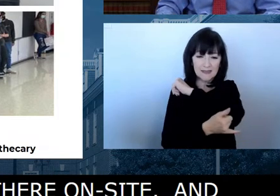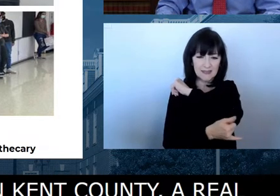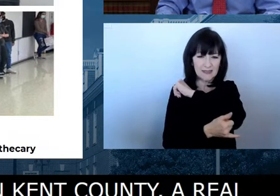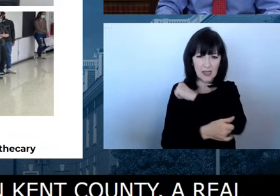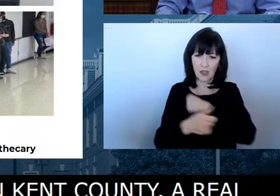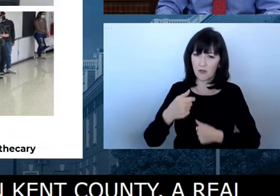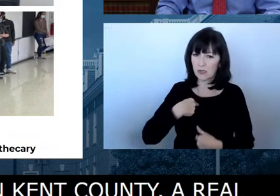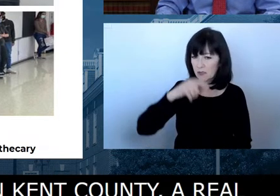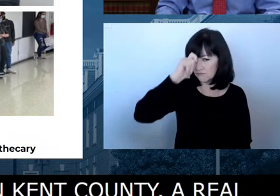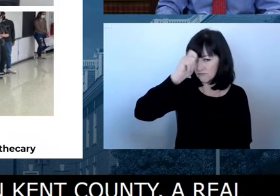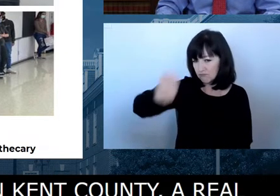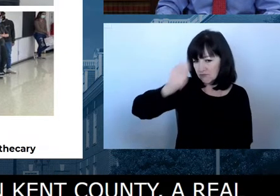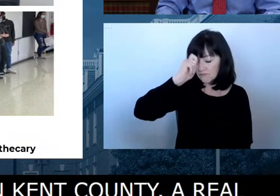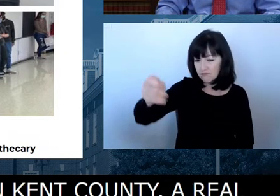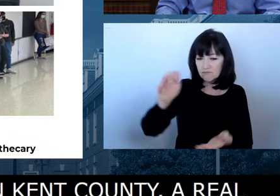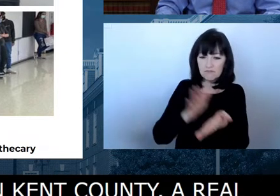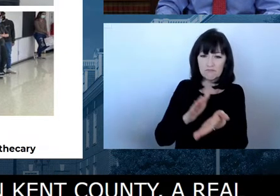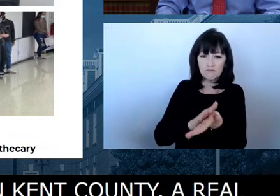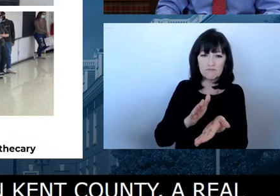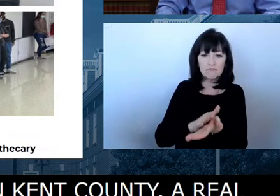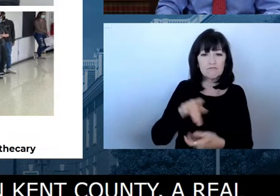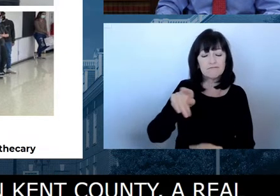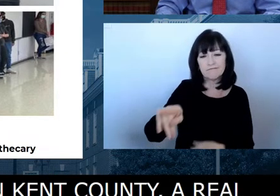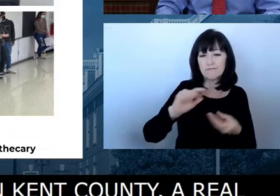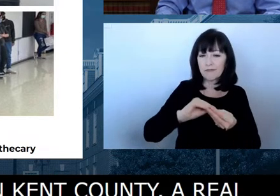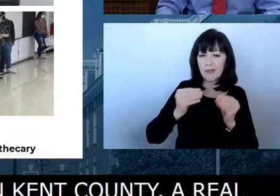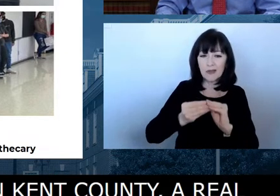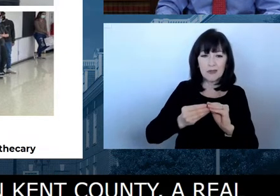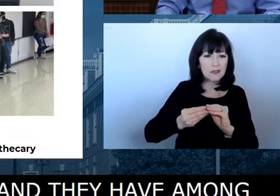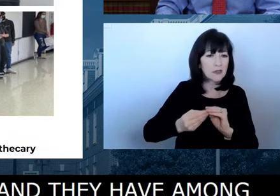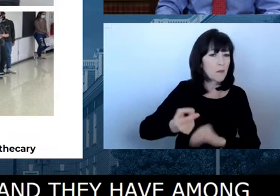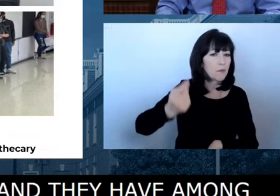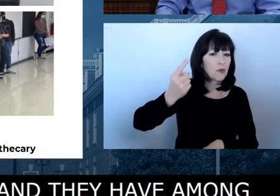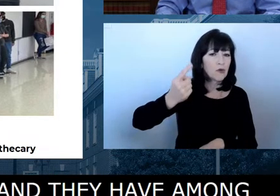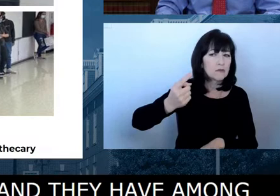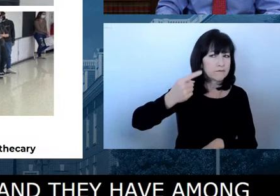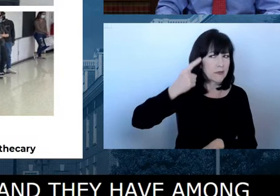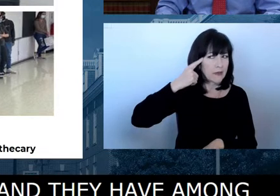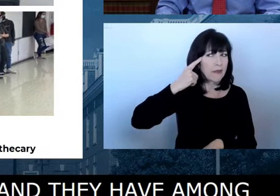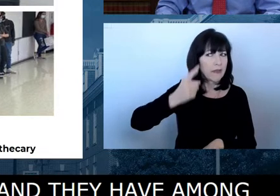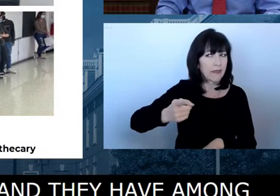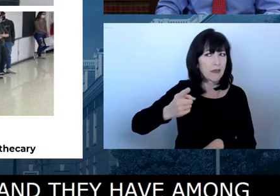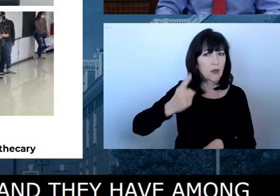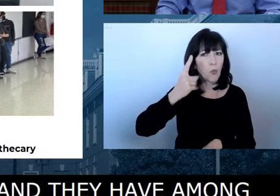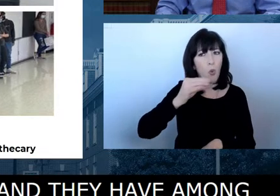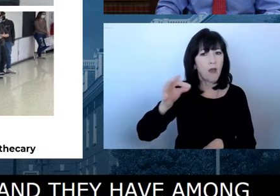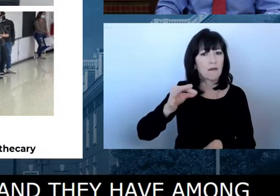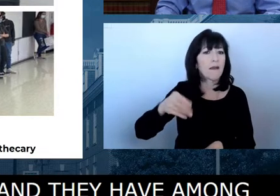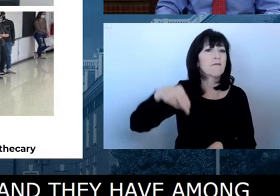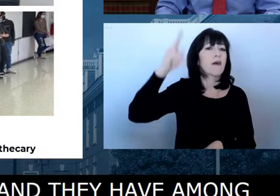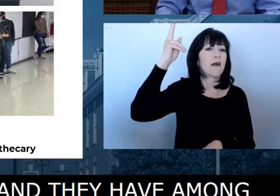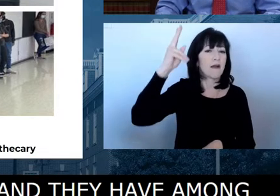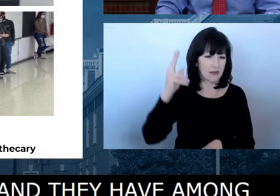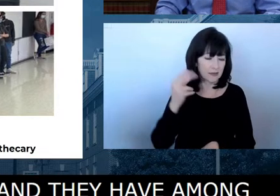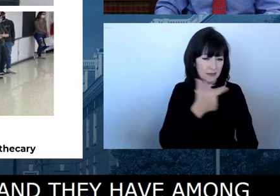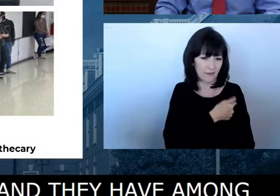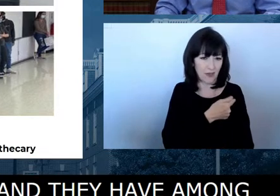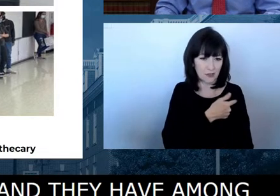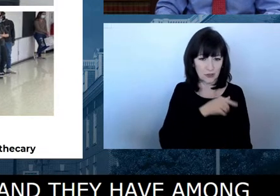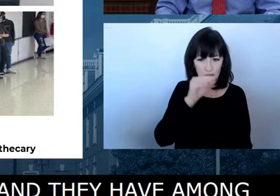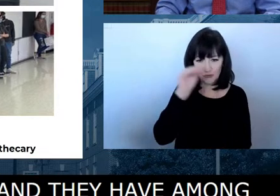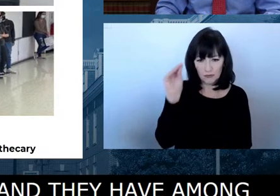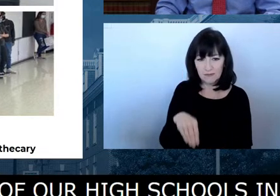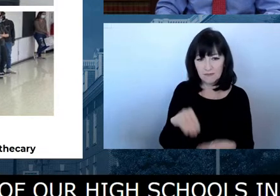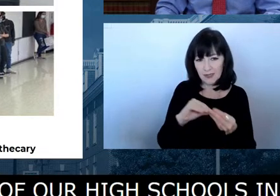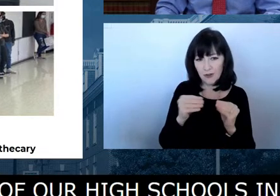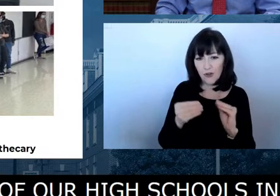among the highest vaccination rate of our high schools in our state. So kudos to them,